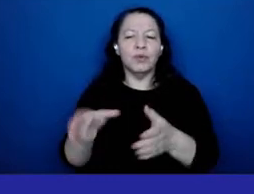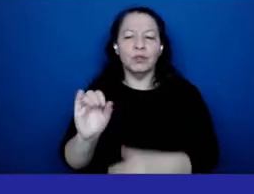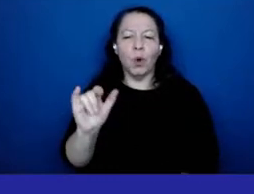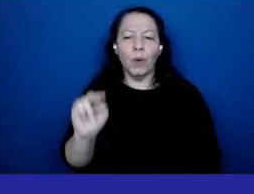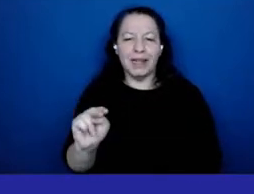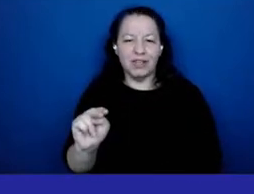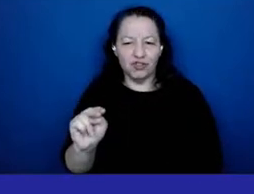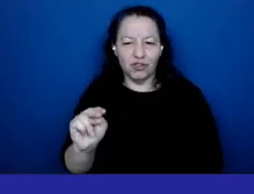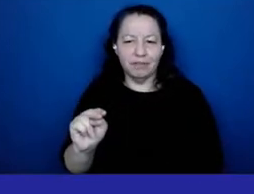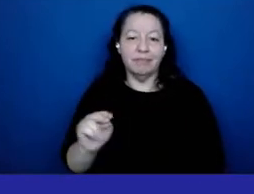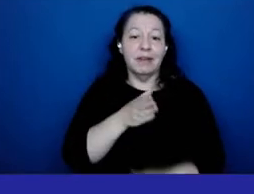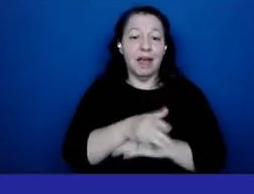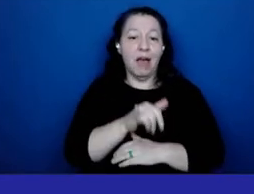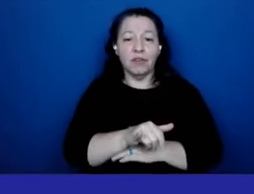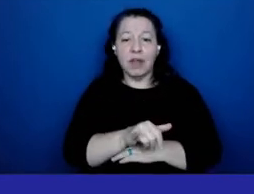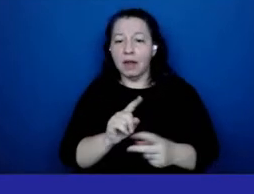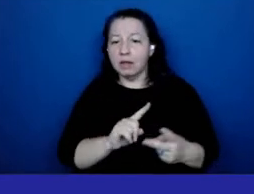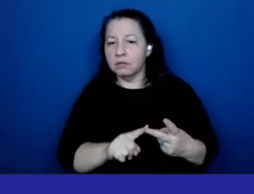after that is Ken.